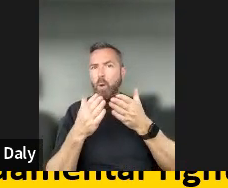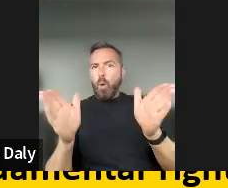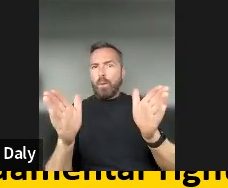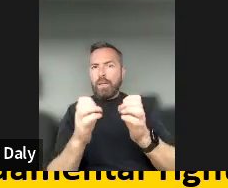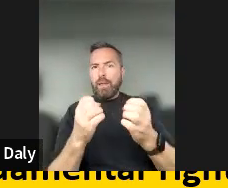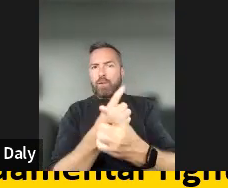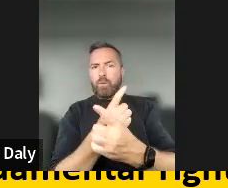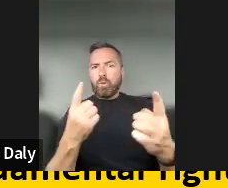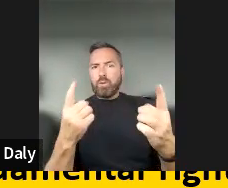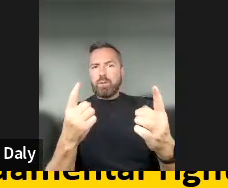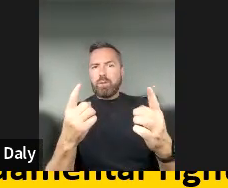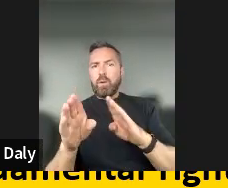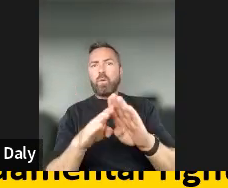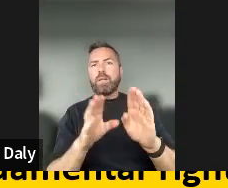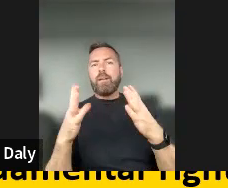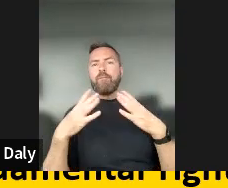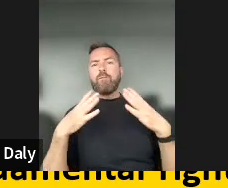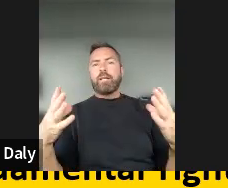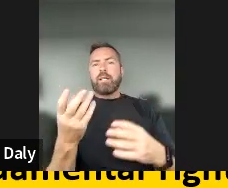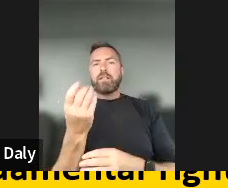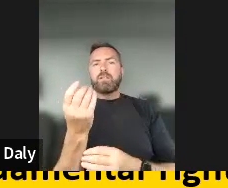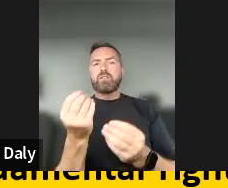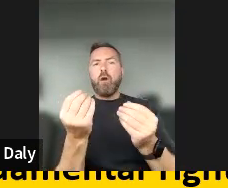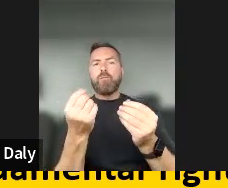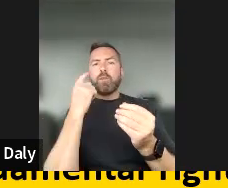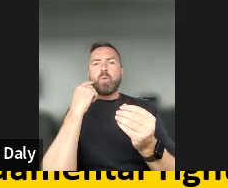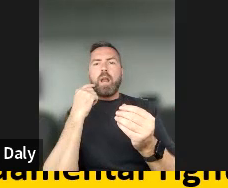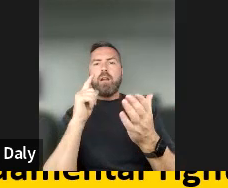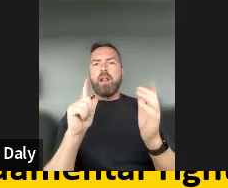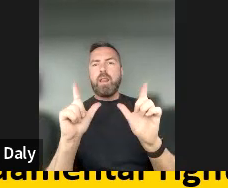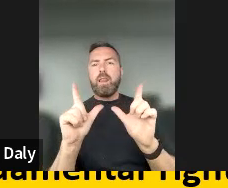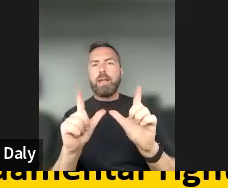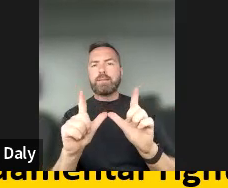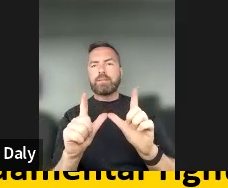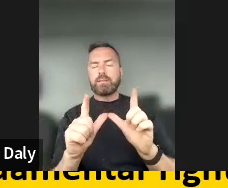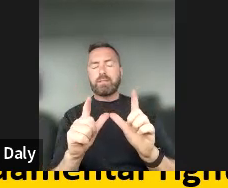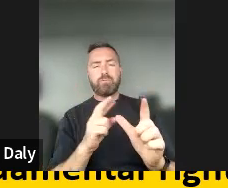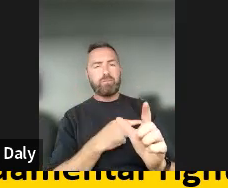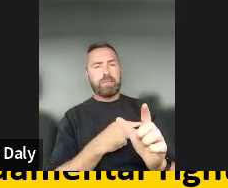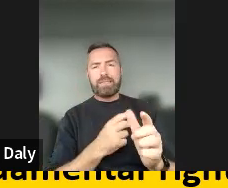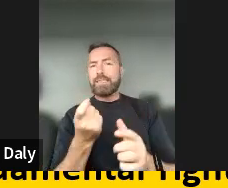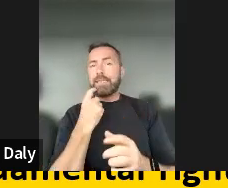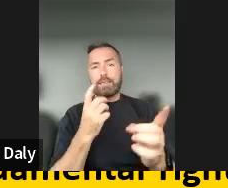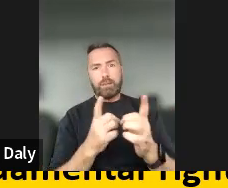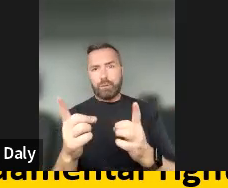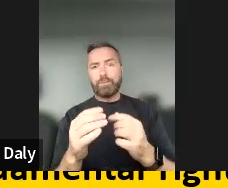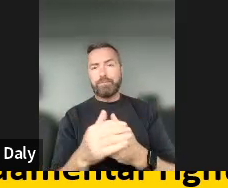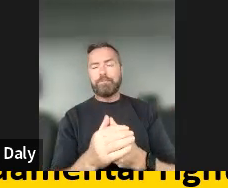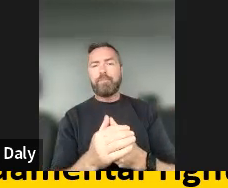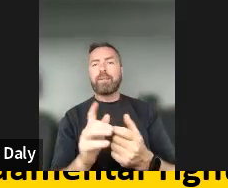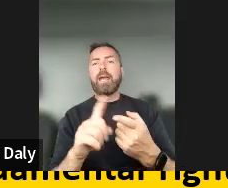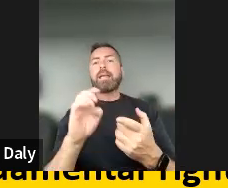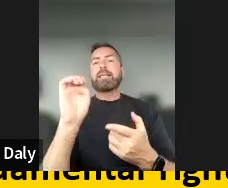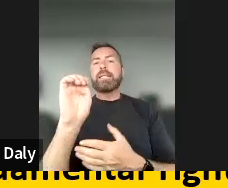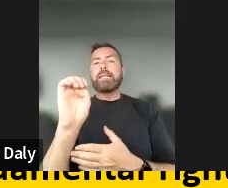software license. So this was something very practical. As for e-participation, so the